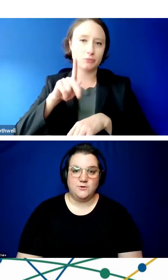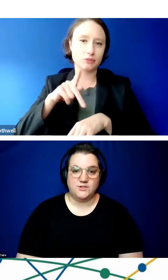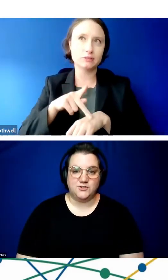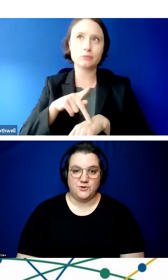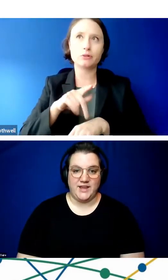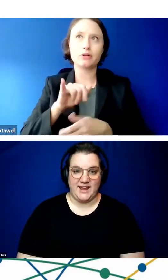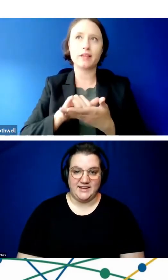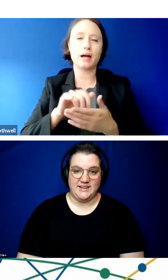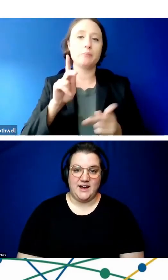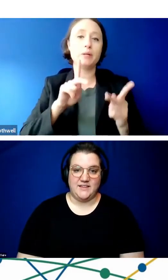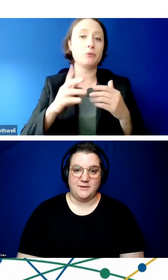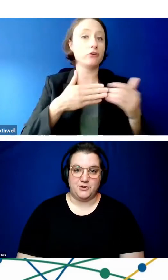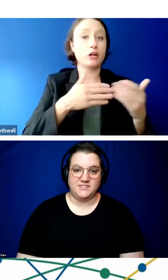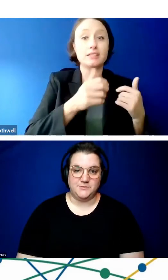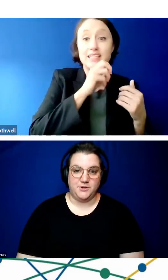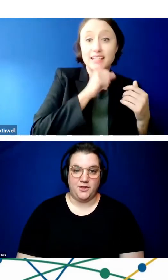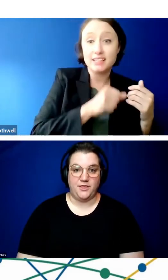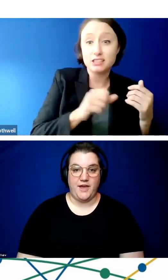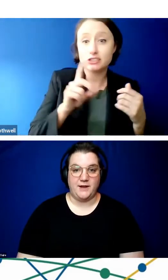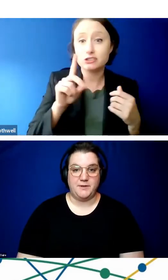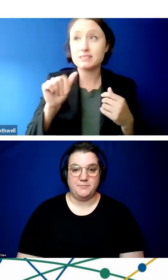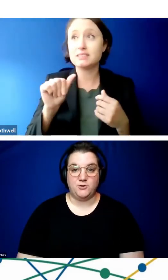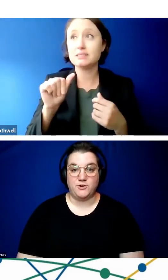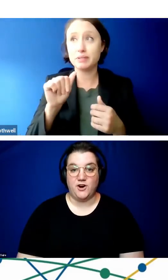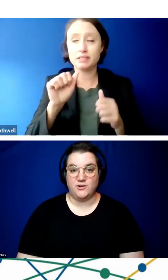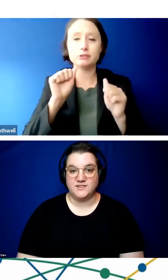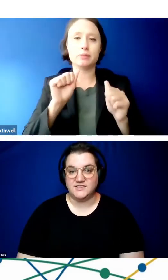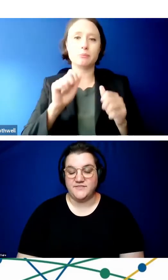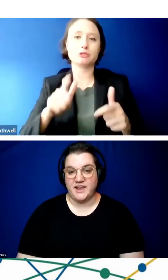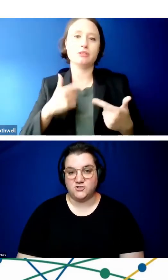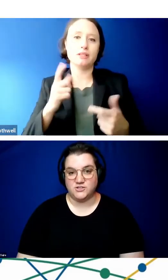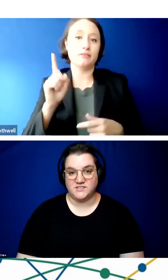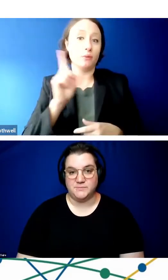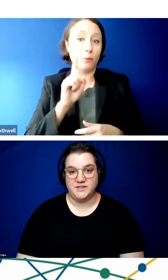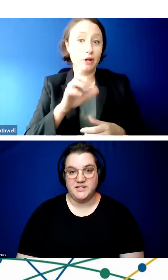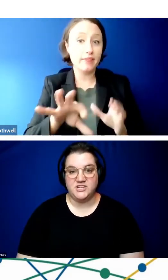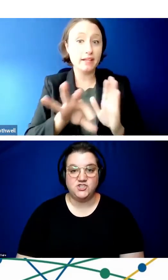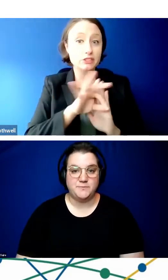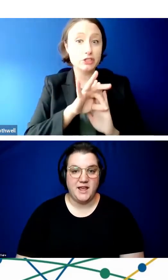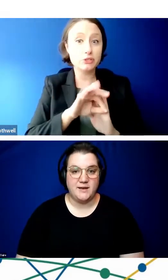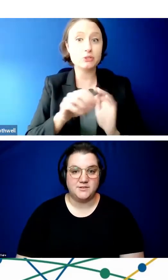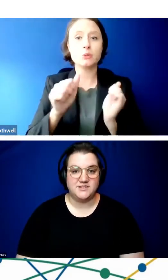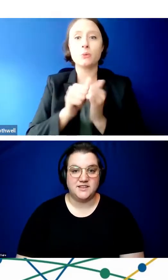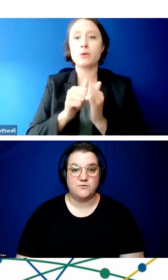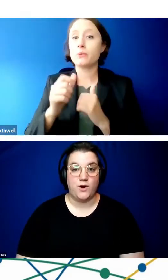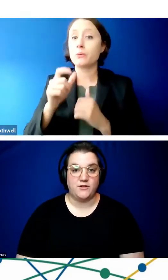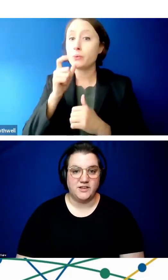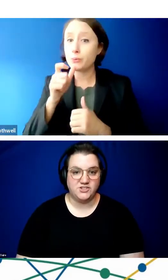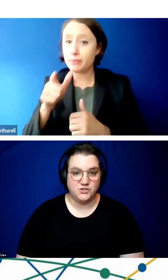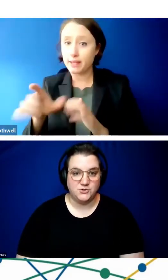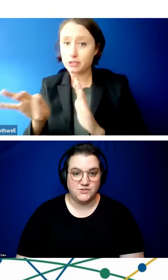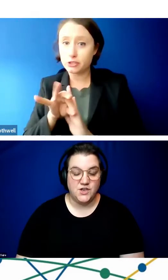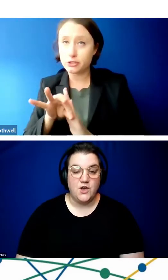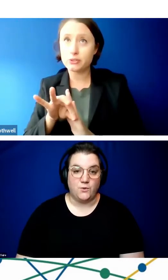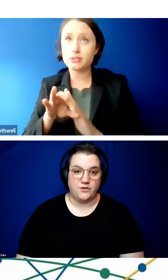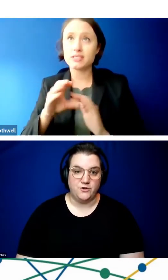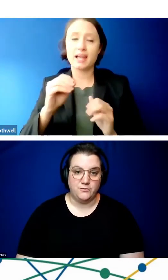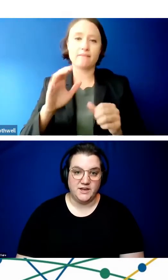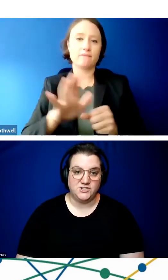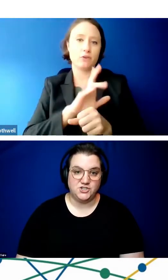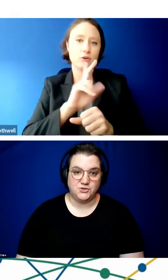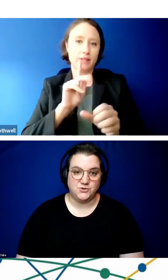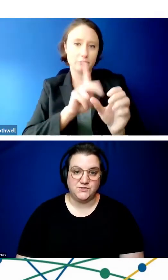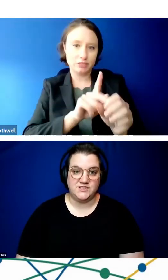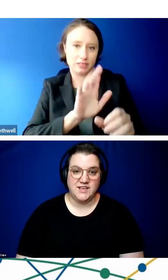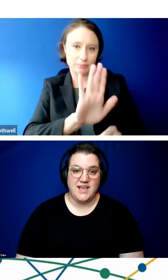ACL was created on the principle that people, regardless of age or disability, should be able to live where they choose, with